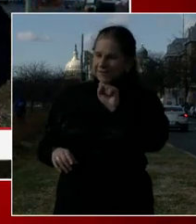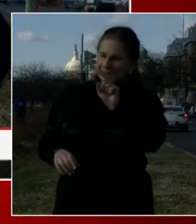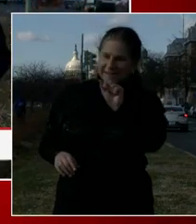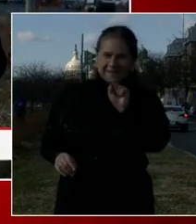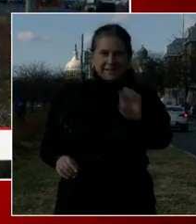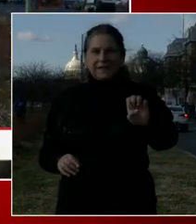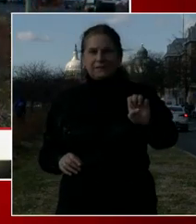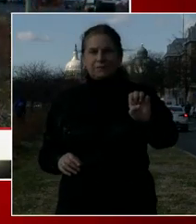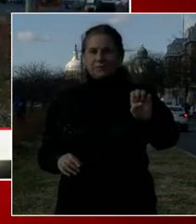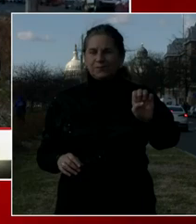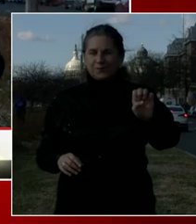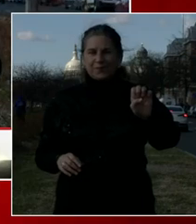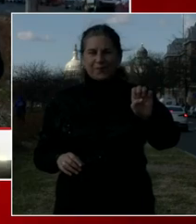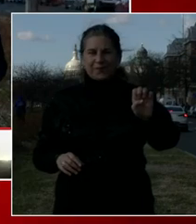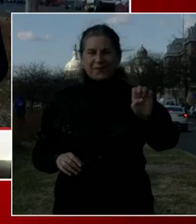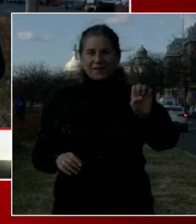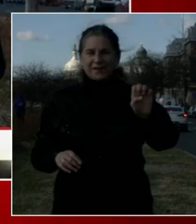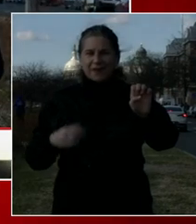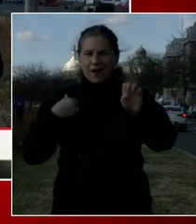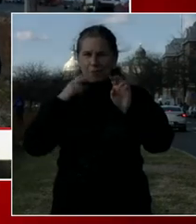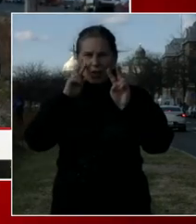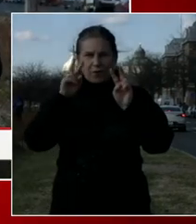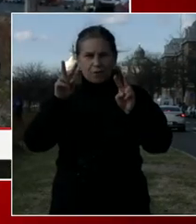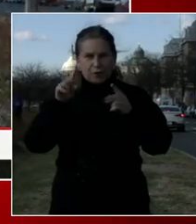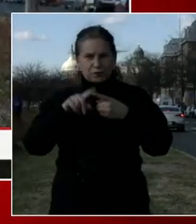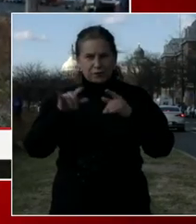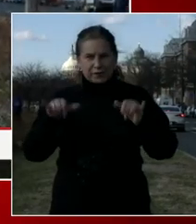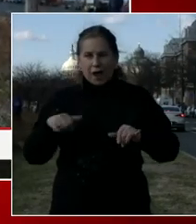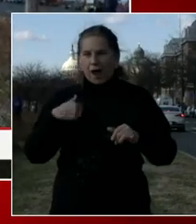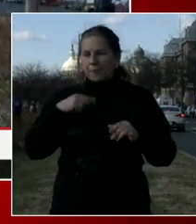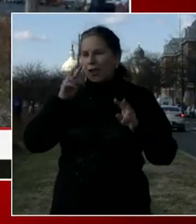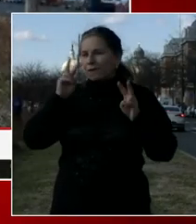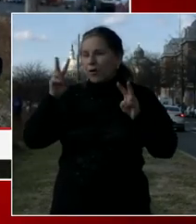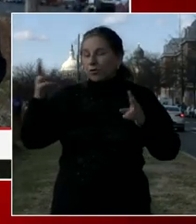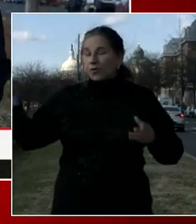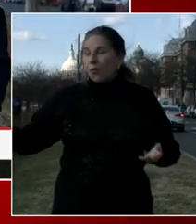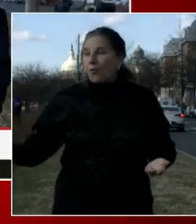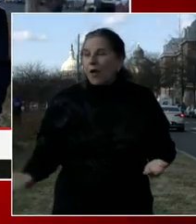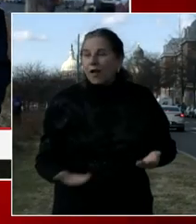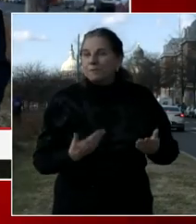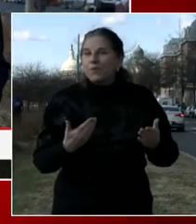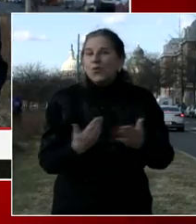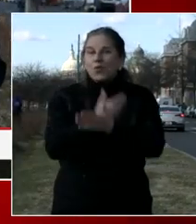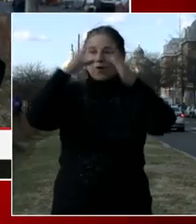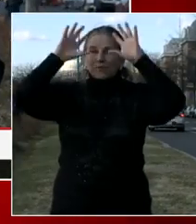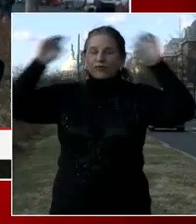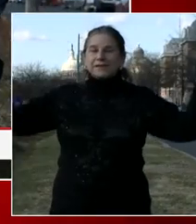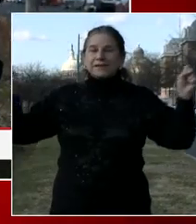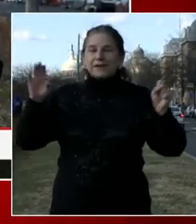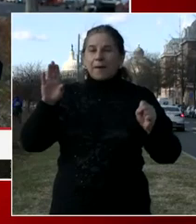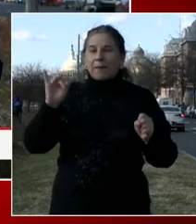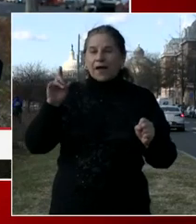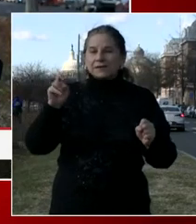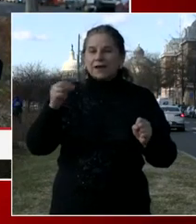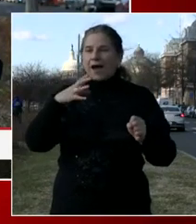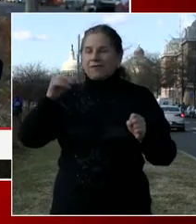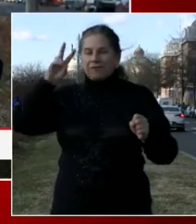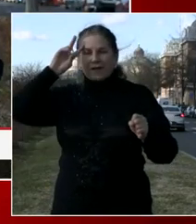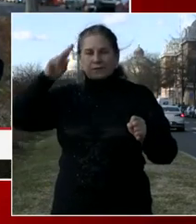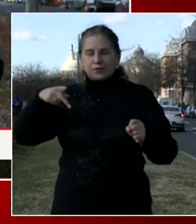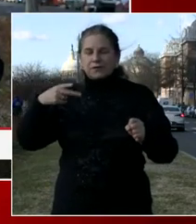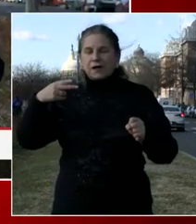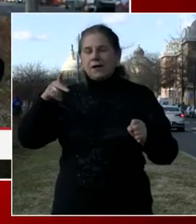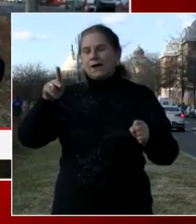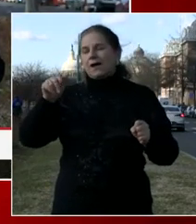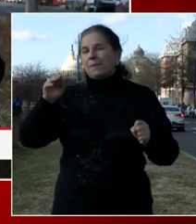So we are looking forward to welcoming president elect Joe Biden and vice president elect Kamala Harris to